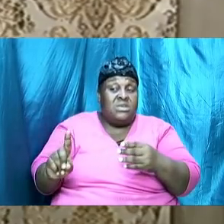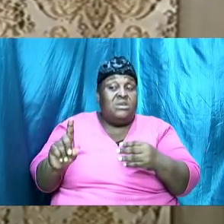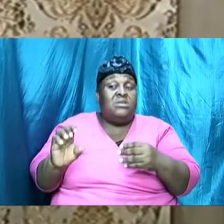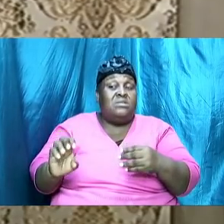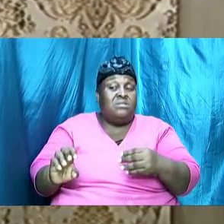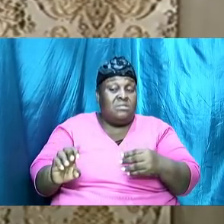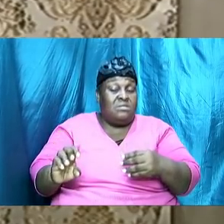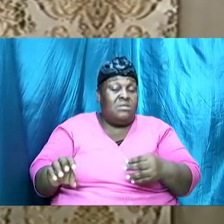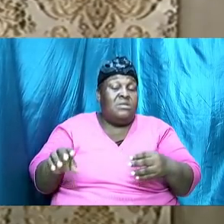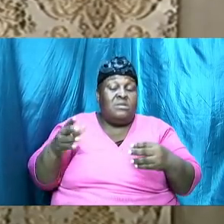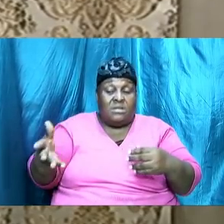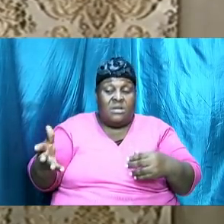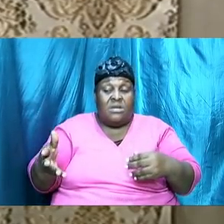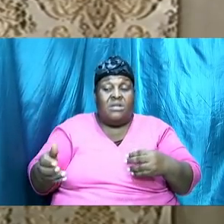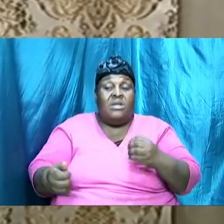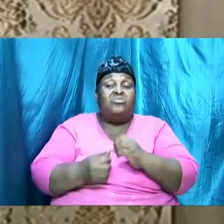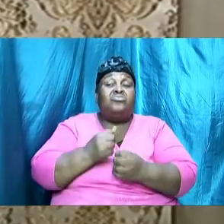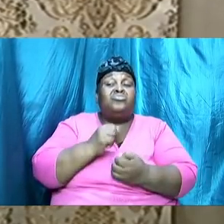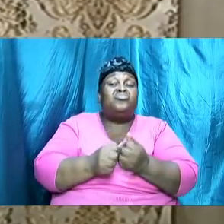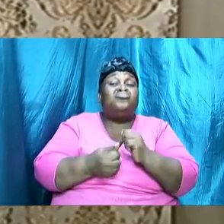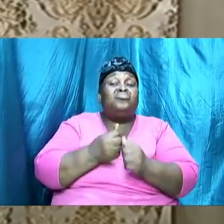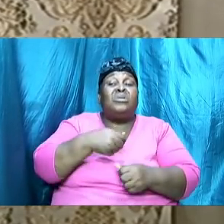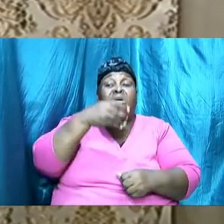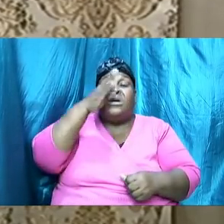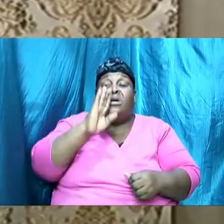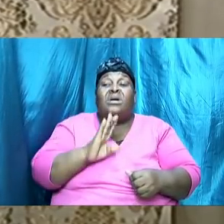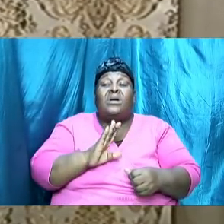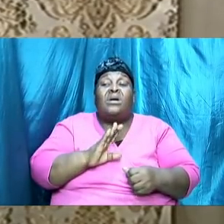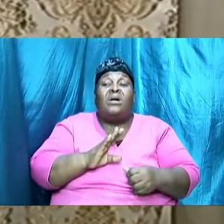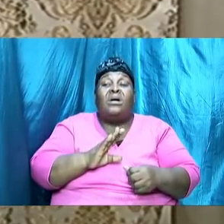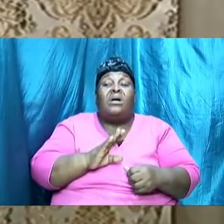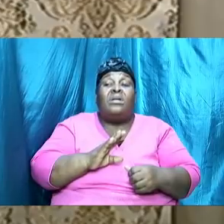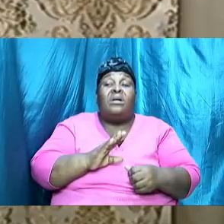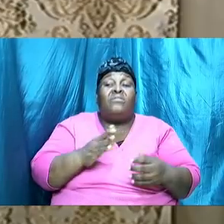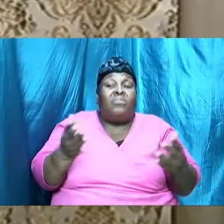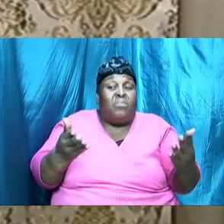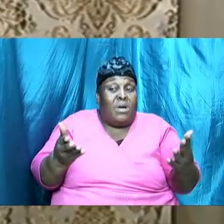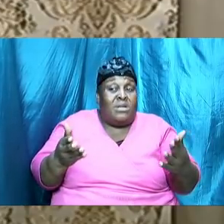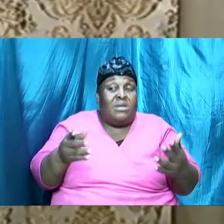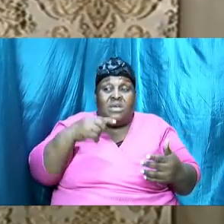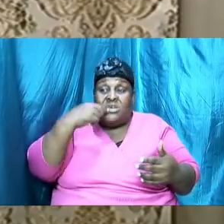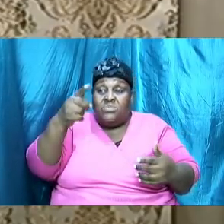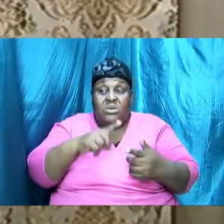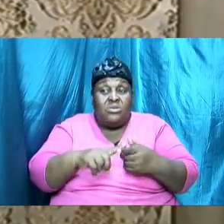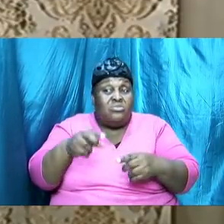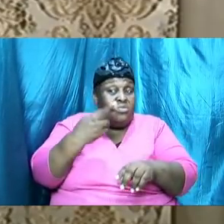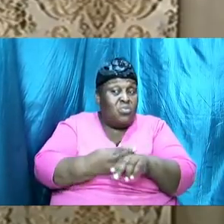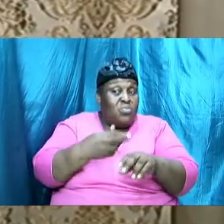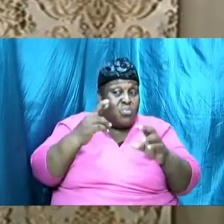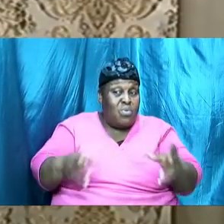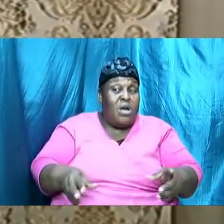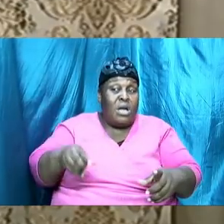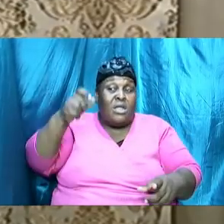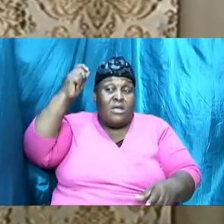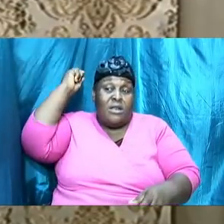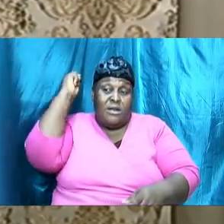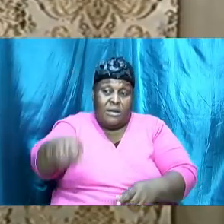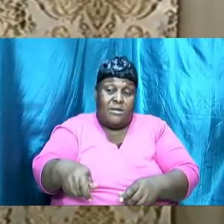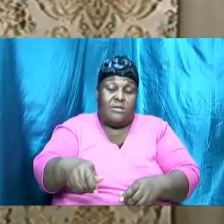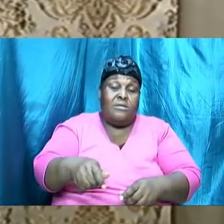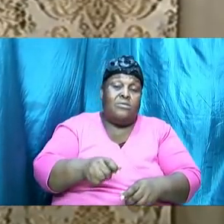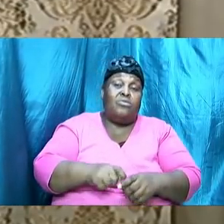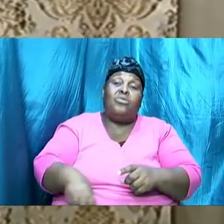God's figure of what the speaking to the rock mean and he smoked the rock when Christ was not supposed to have been smitten